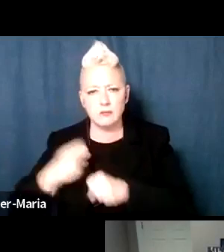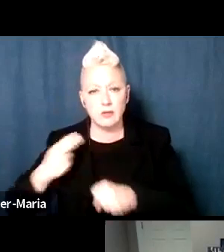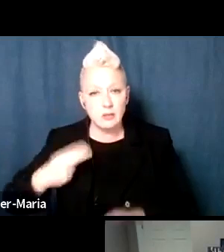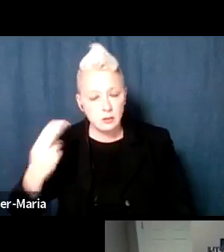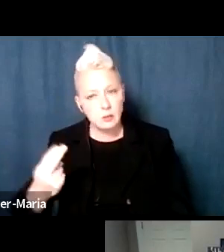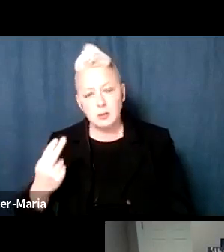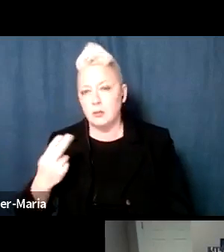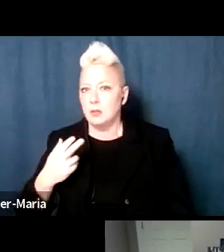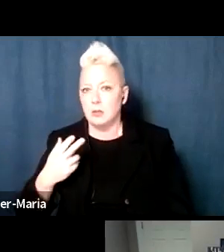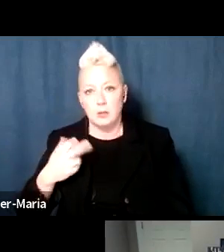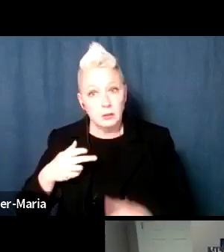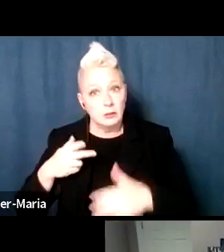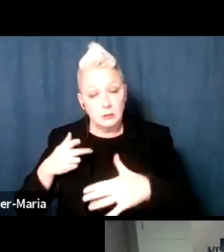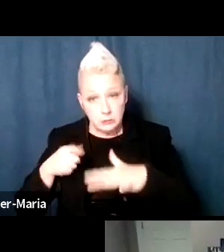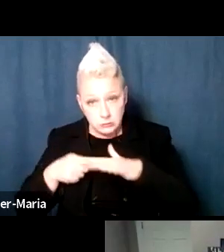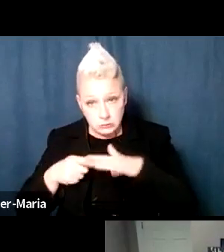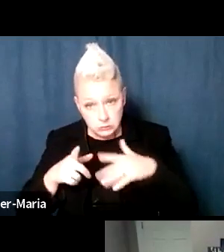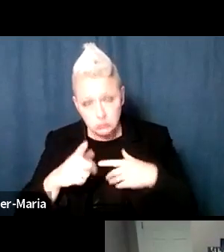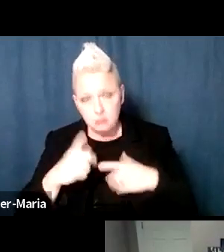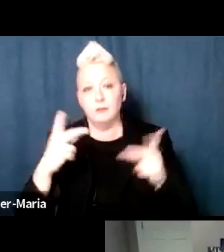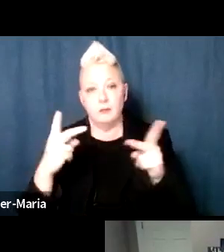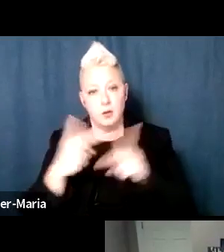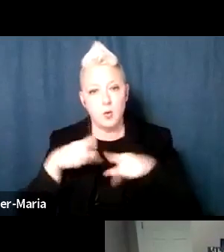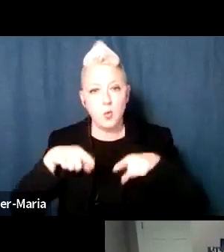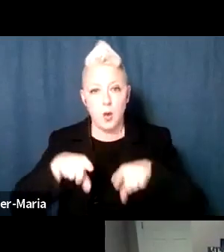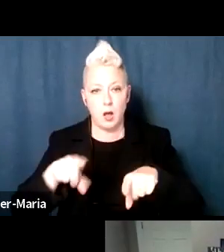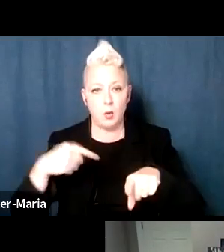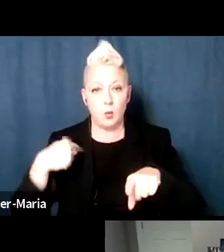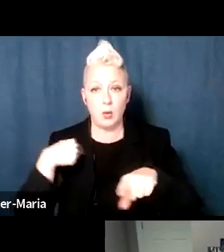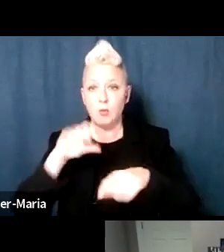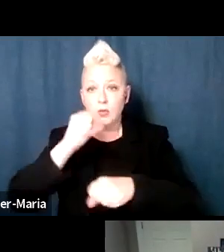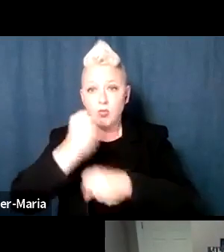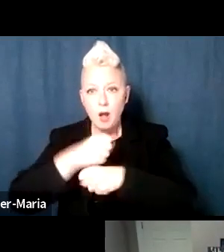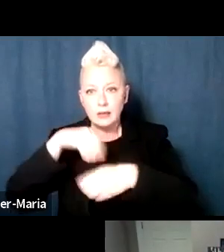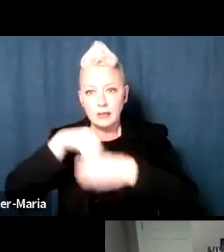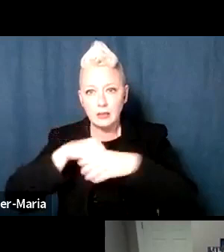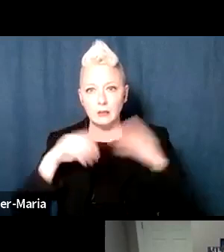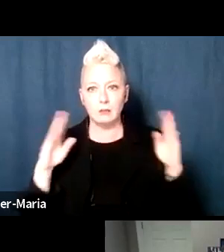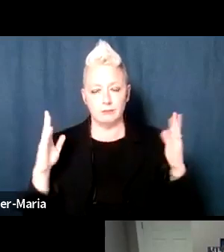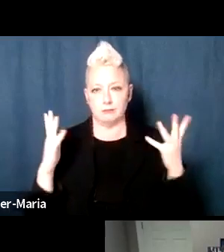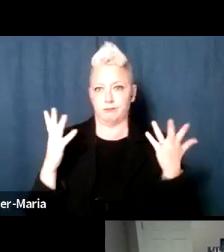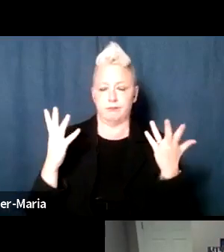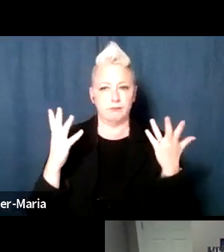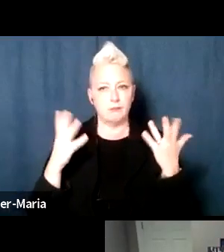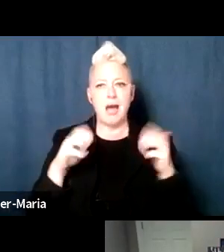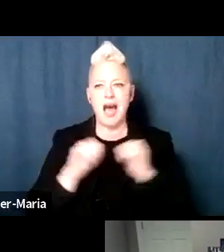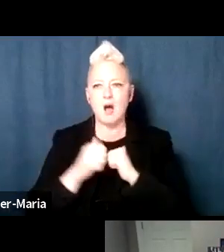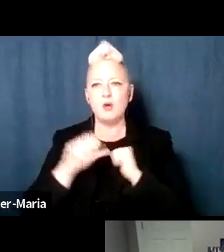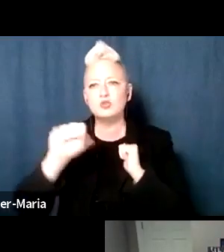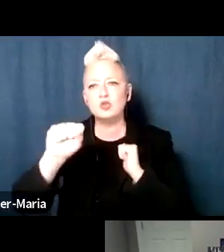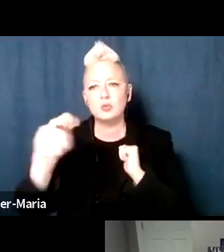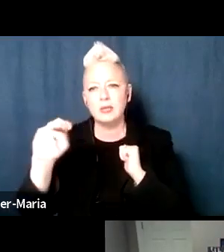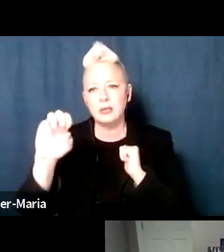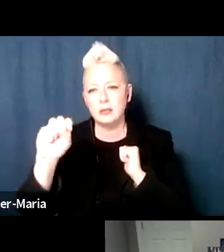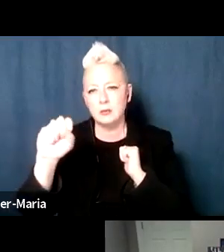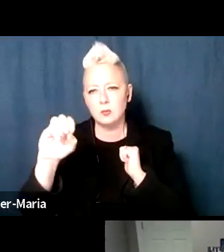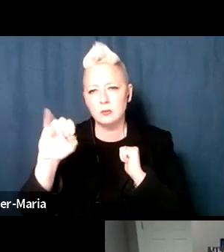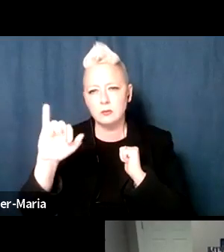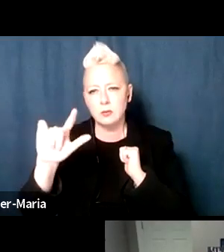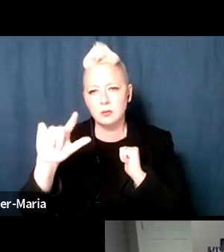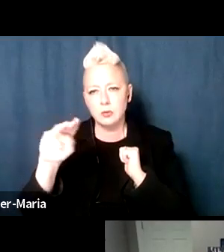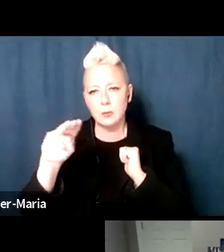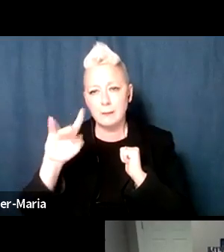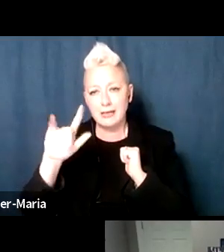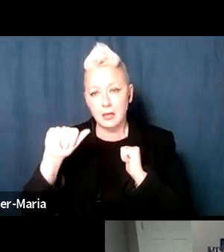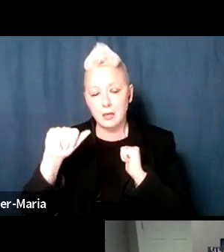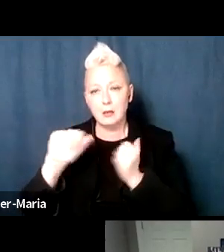way. And once again, it found a way while we were in lockdown. And that was through social media. It became virtual.